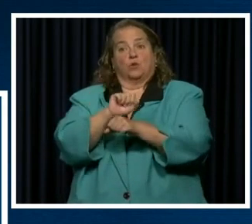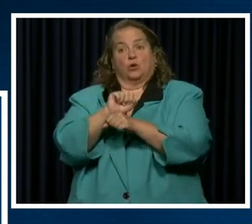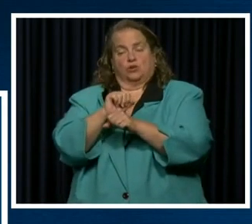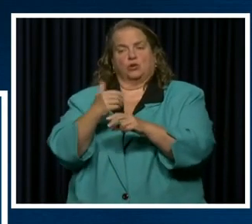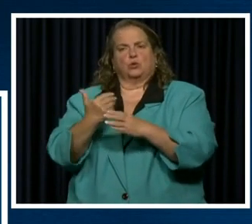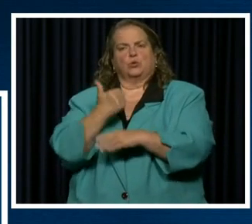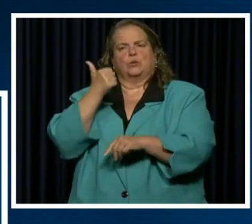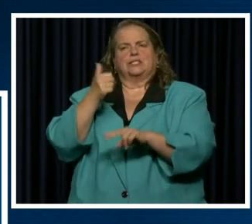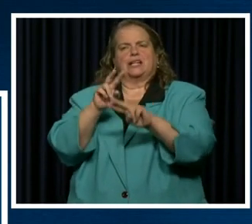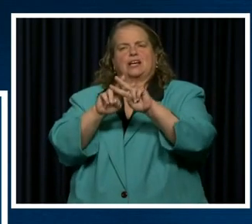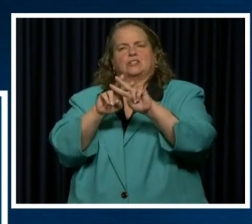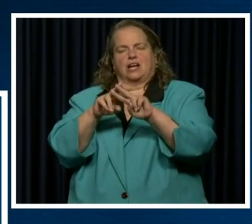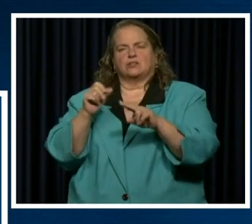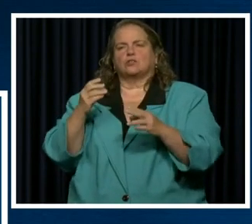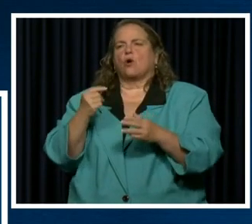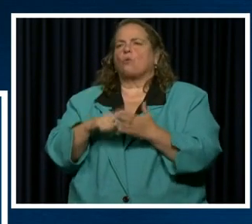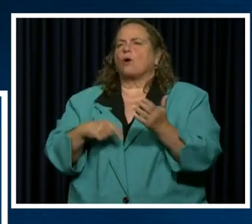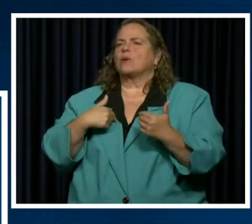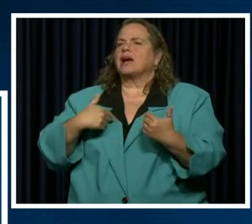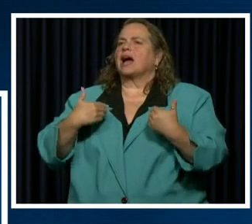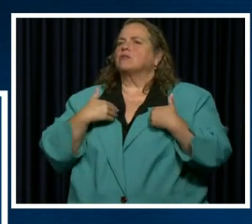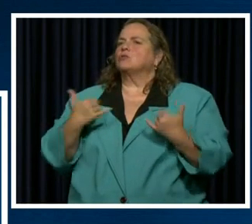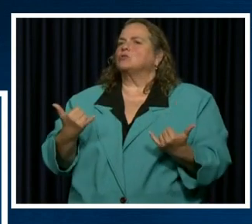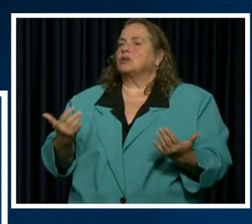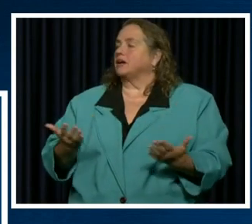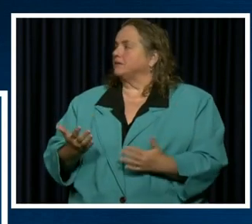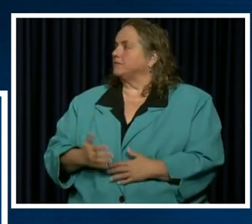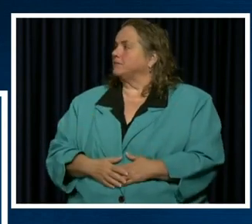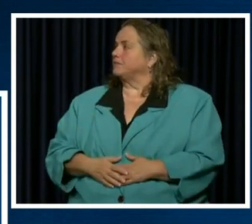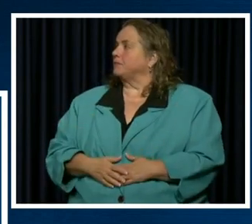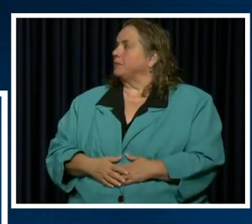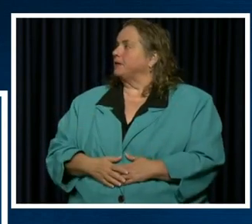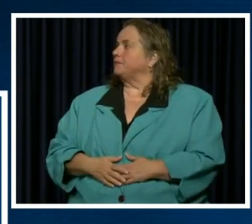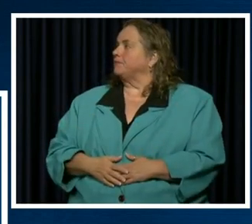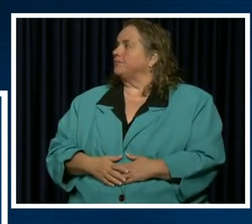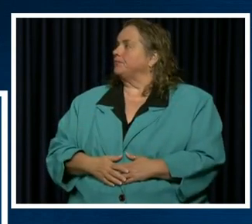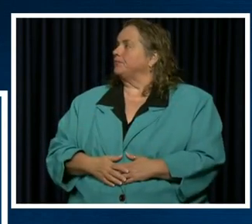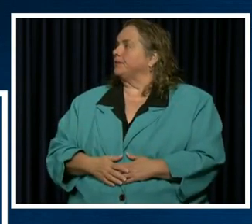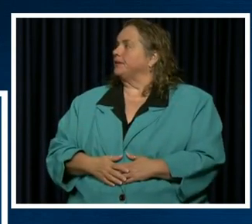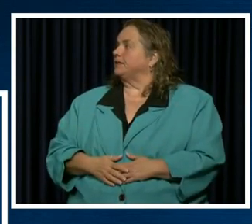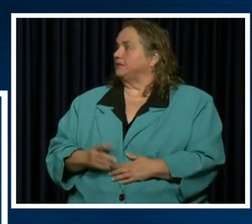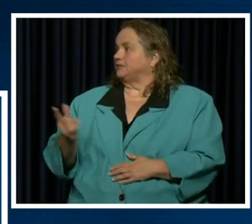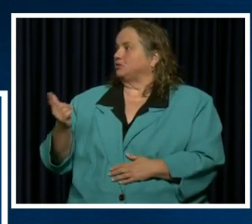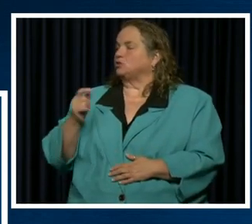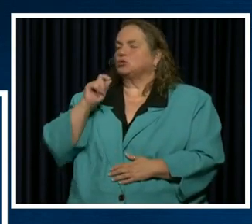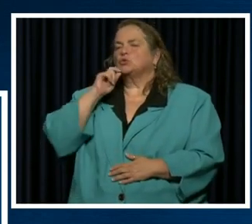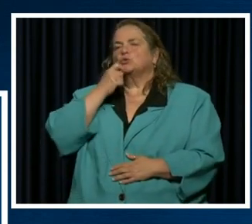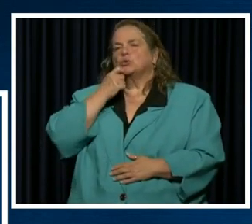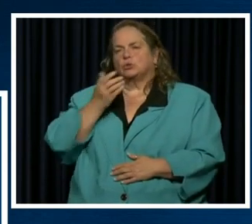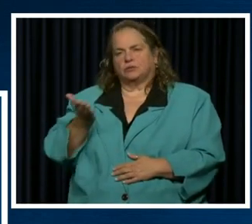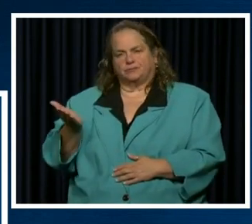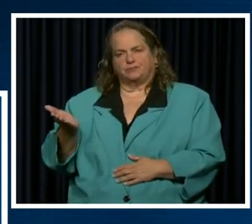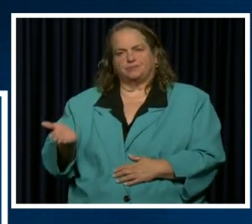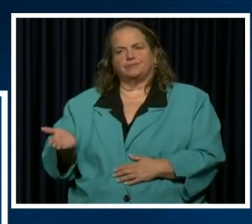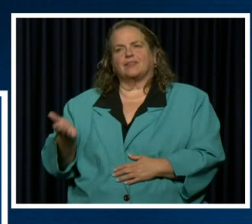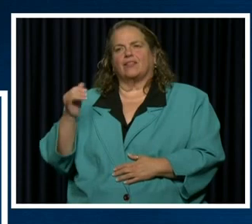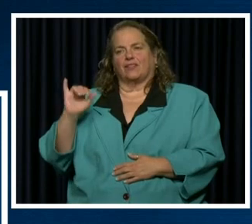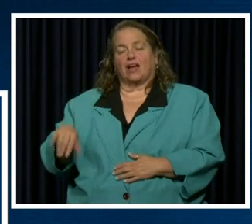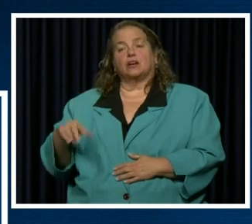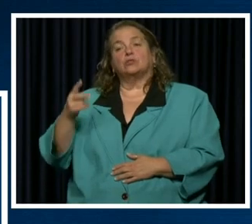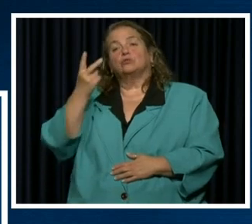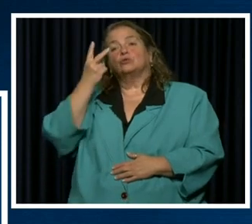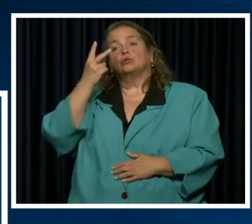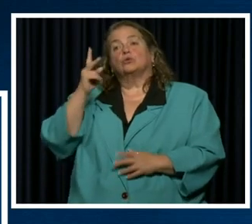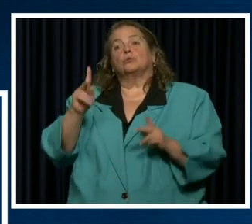today. Yeah, this is pretty neat. This is these two individuals,